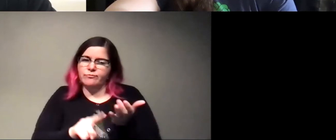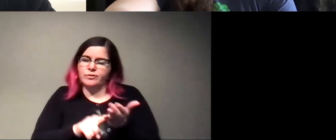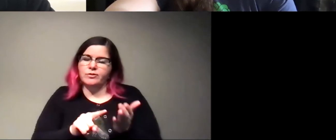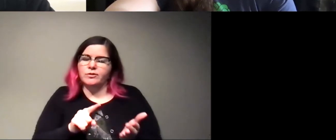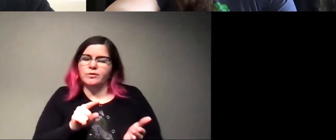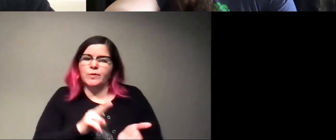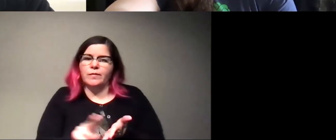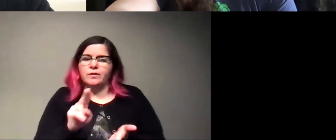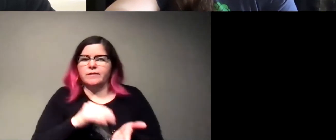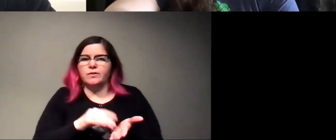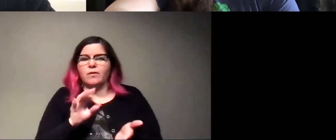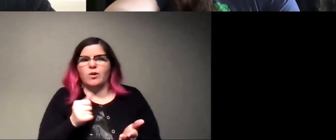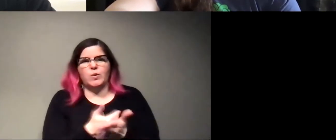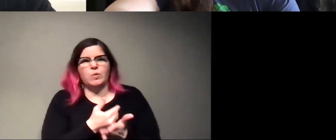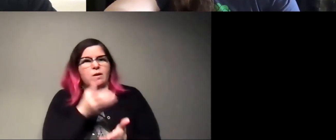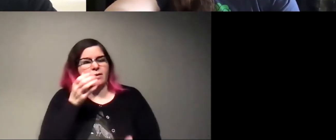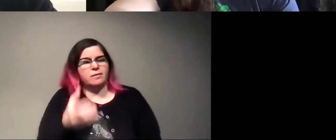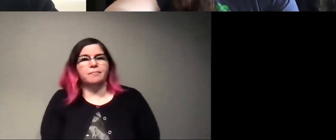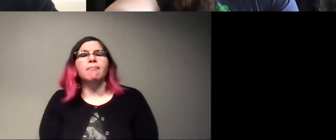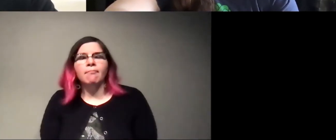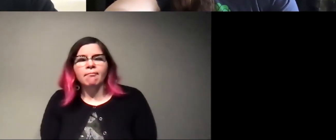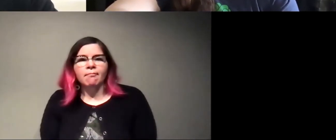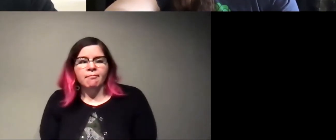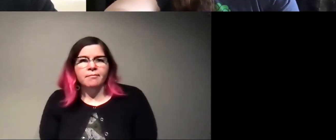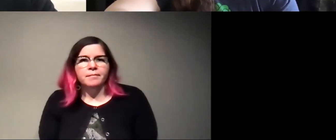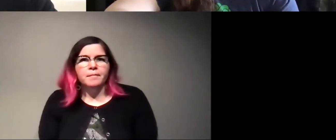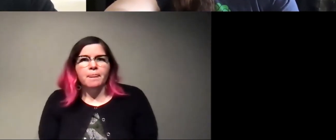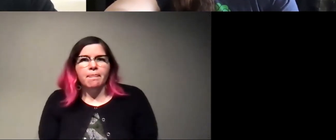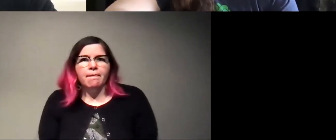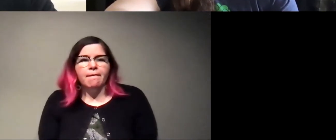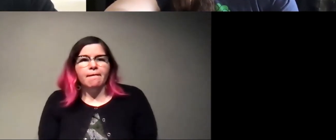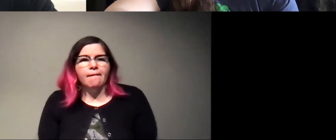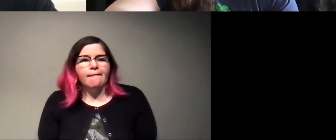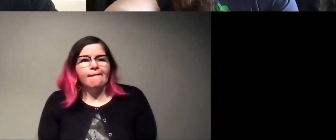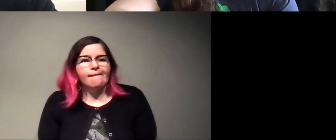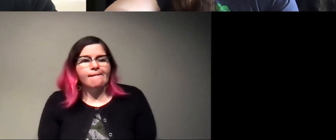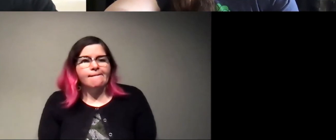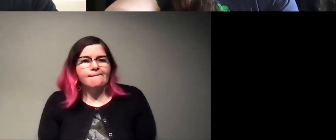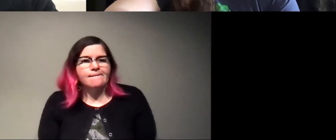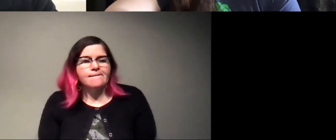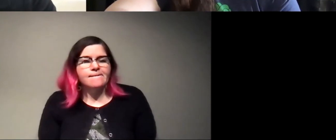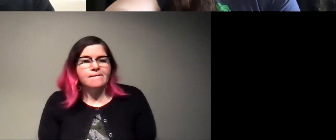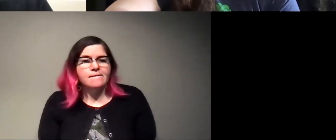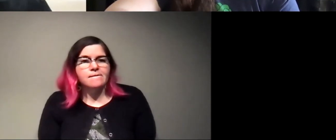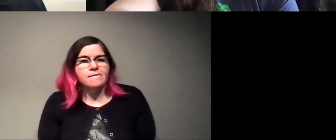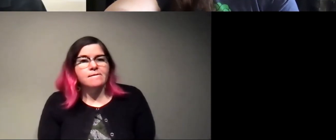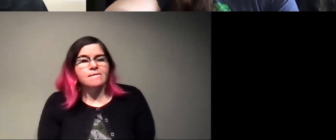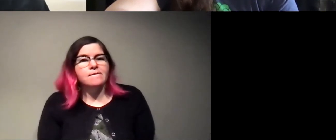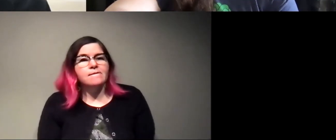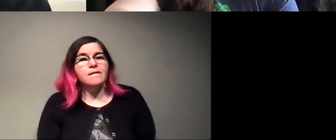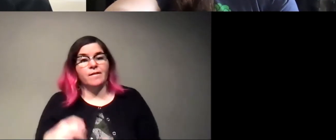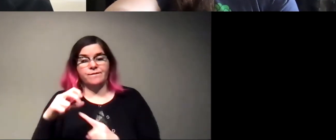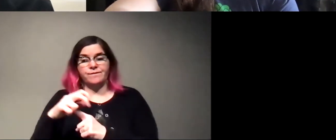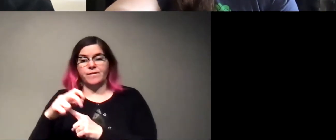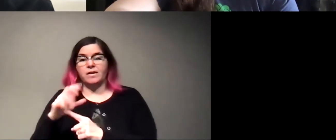relatively new idea. Awesome. Um, are, okay, let's see. Are there any funguses that